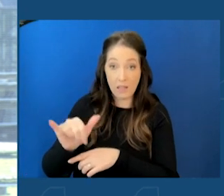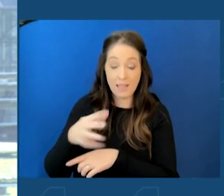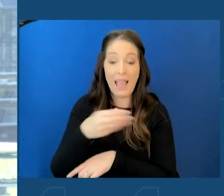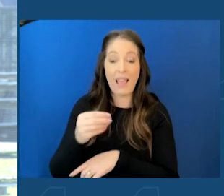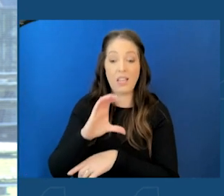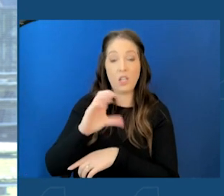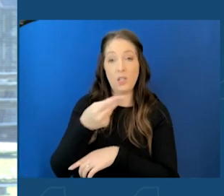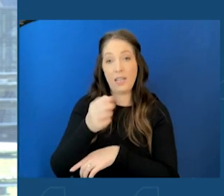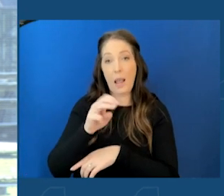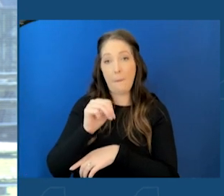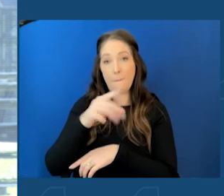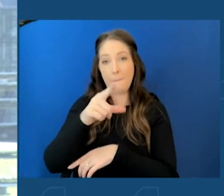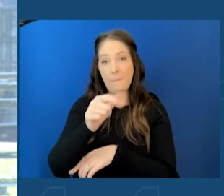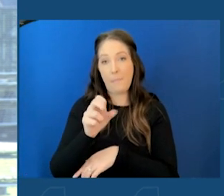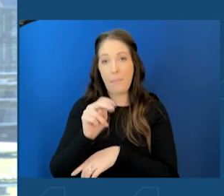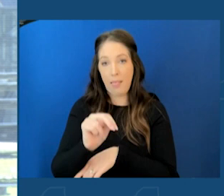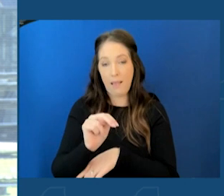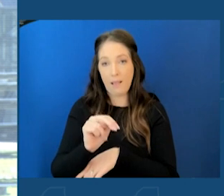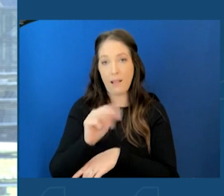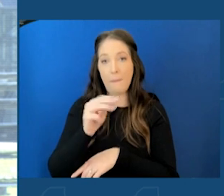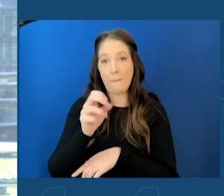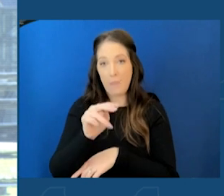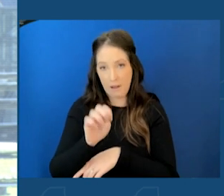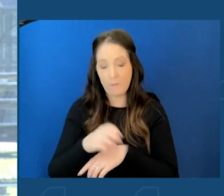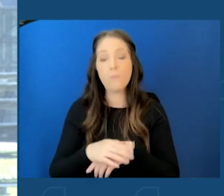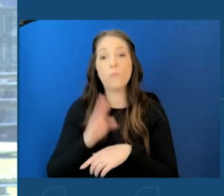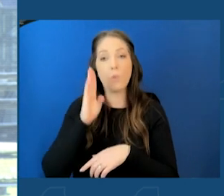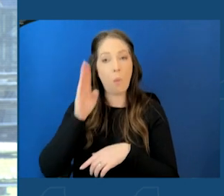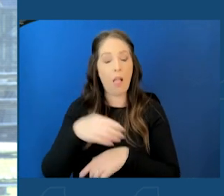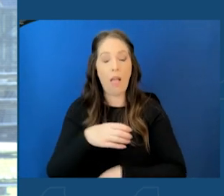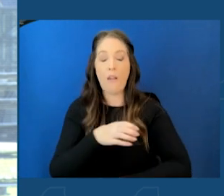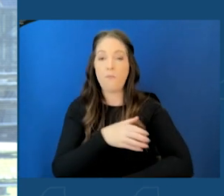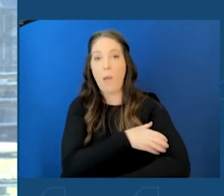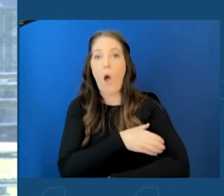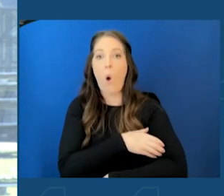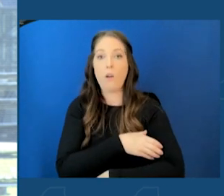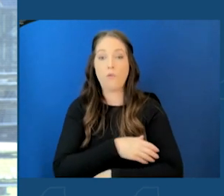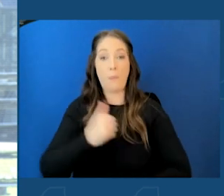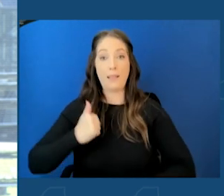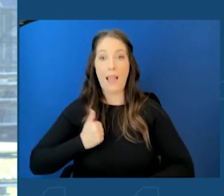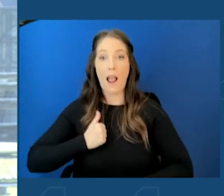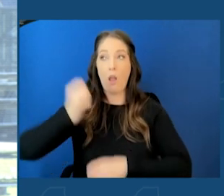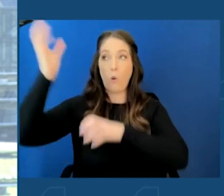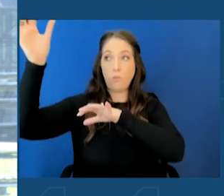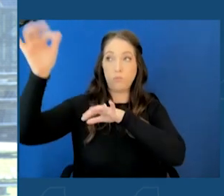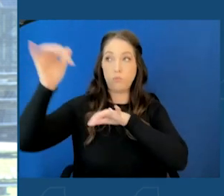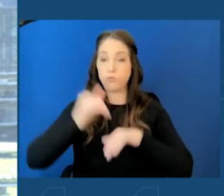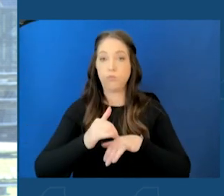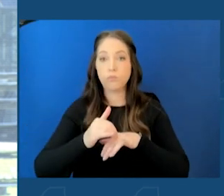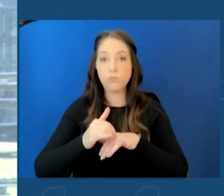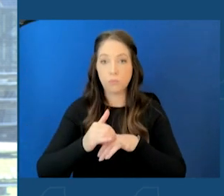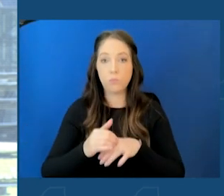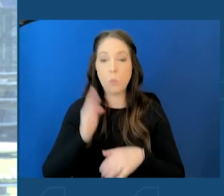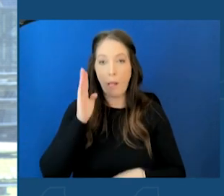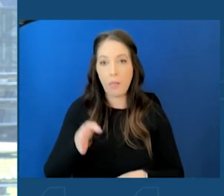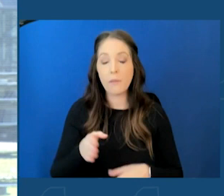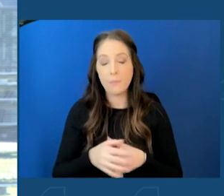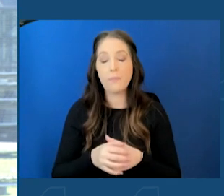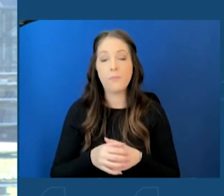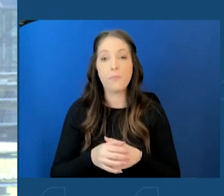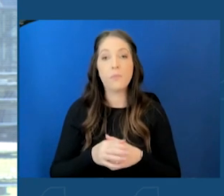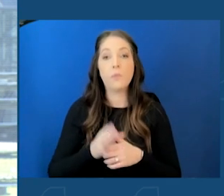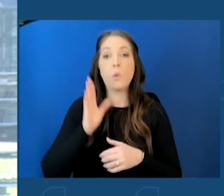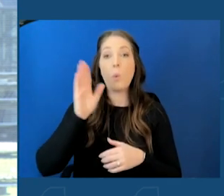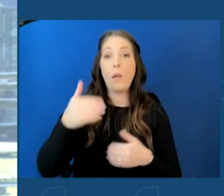wonderful, wonderful power from Canada down to power the homes here in New York City. And that's going to bring in 18